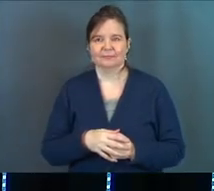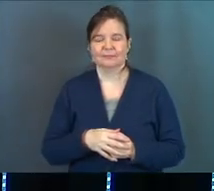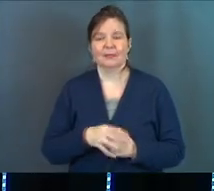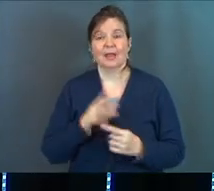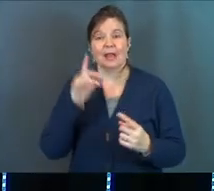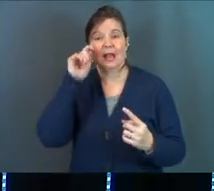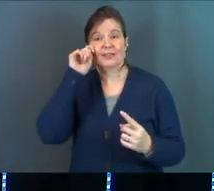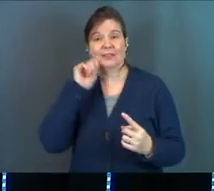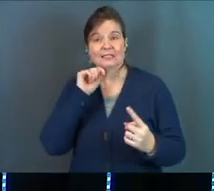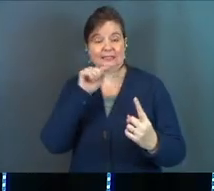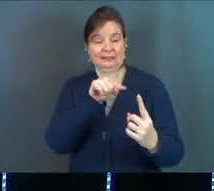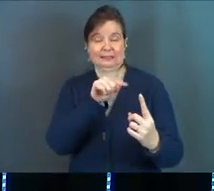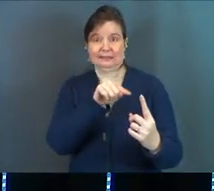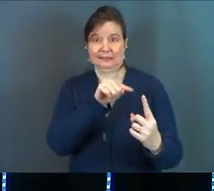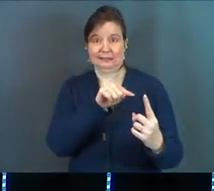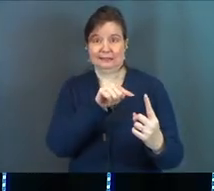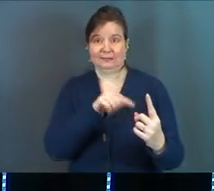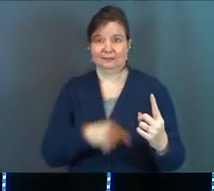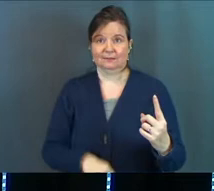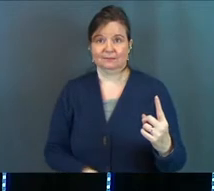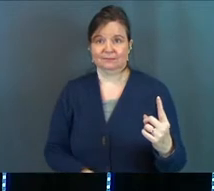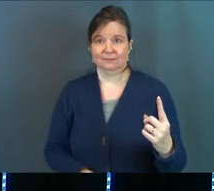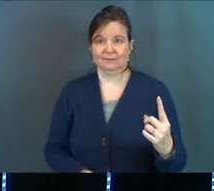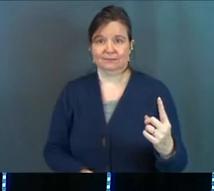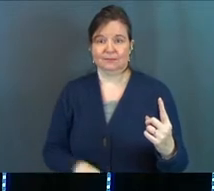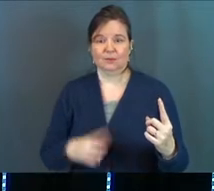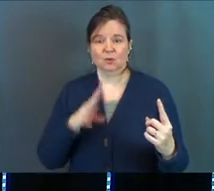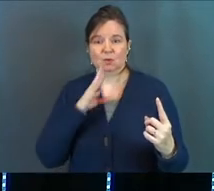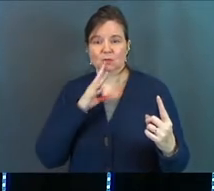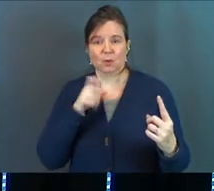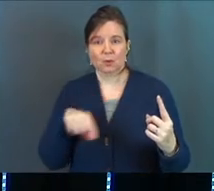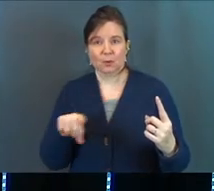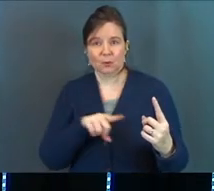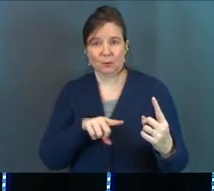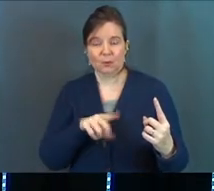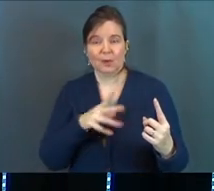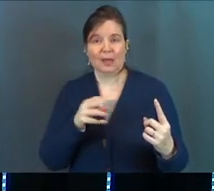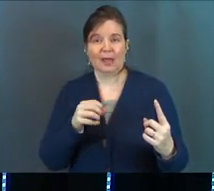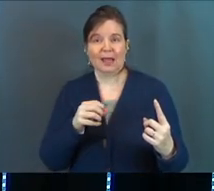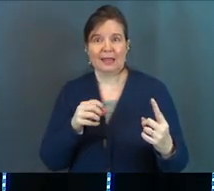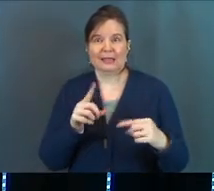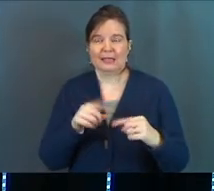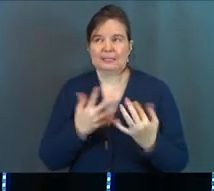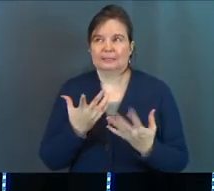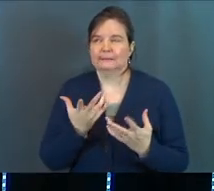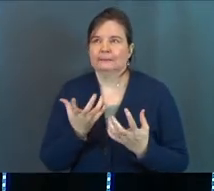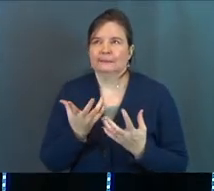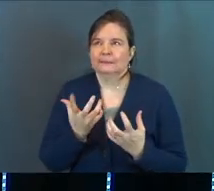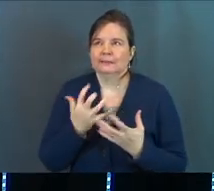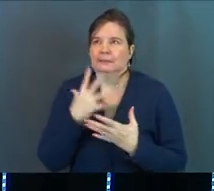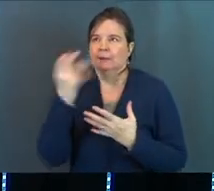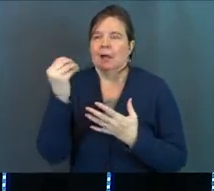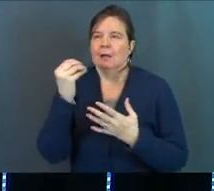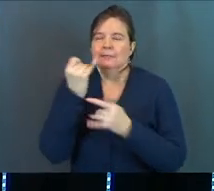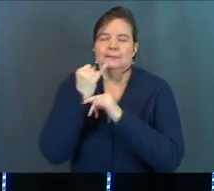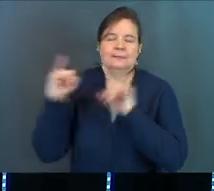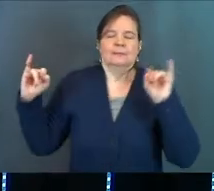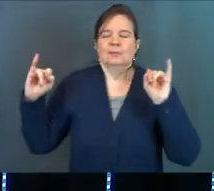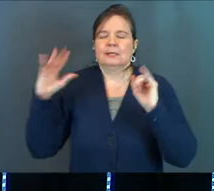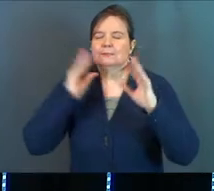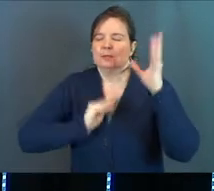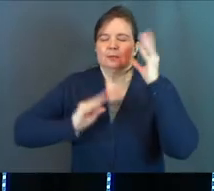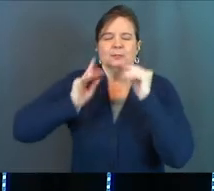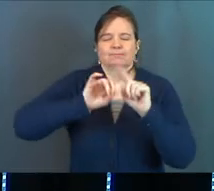Have you ever met a teenager who's talking to you and they can't wait to get out there and just experience all the